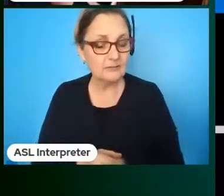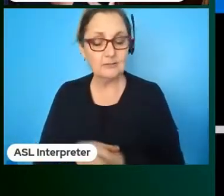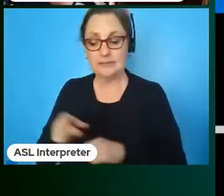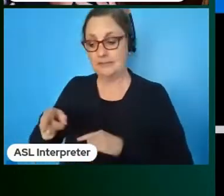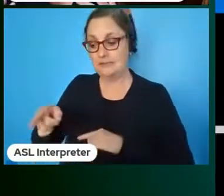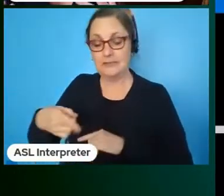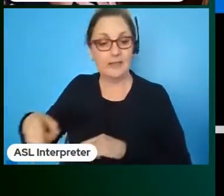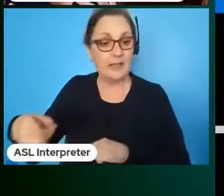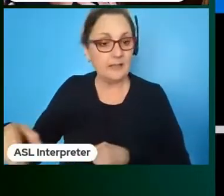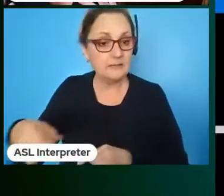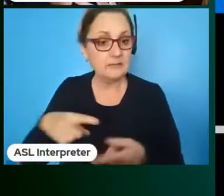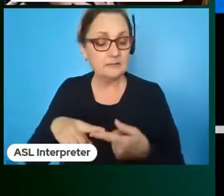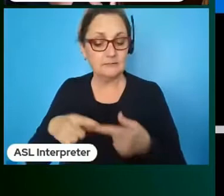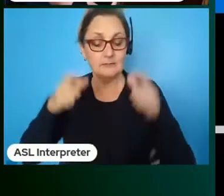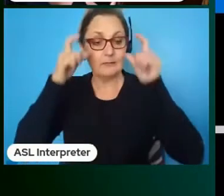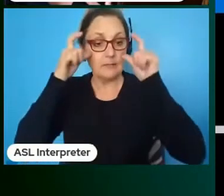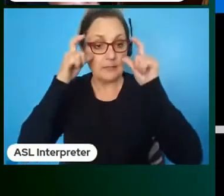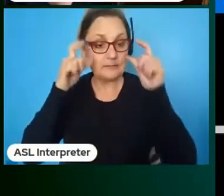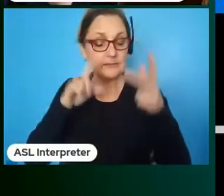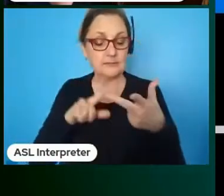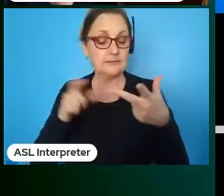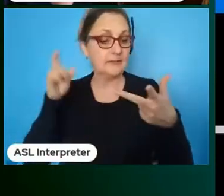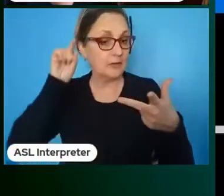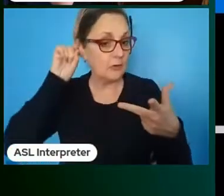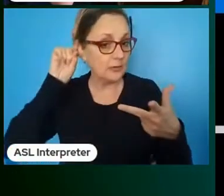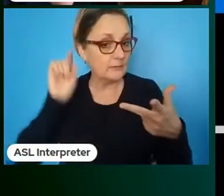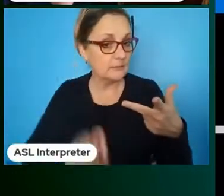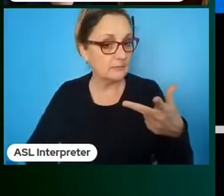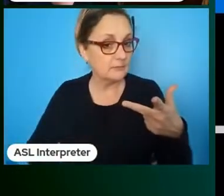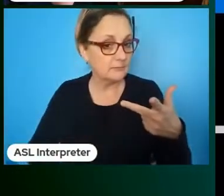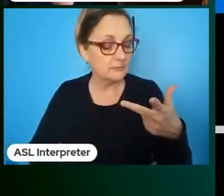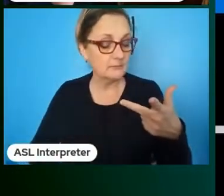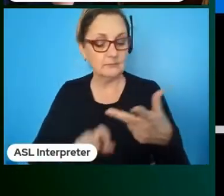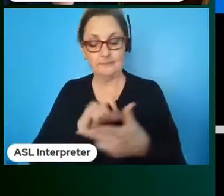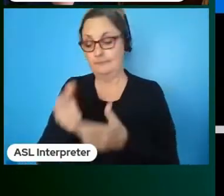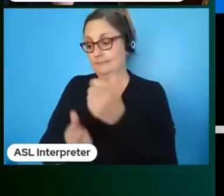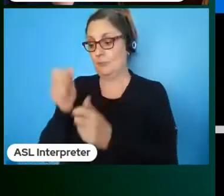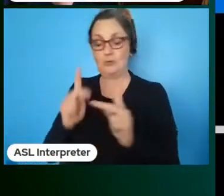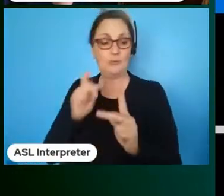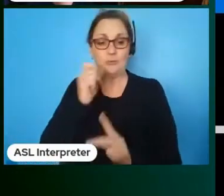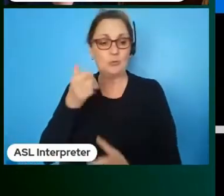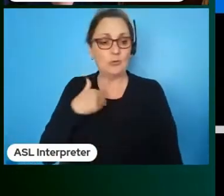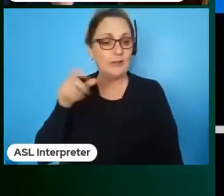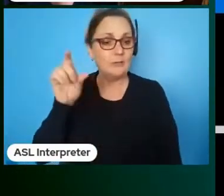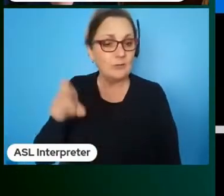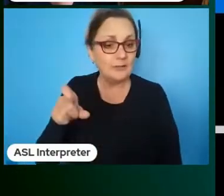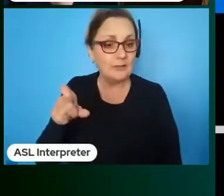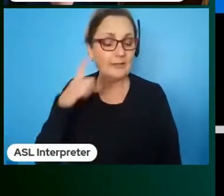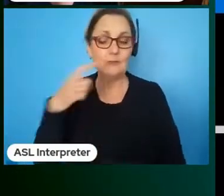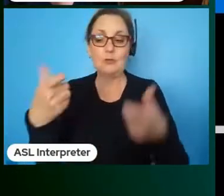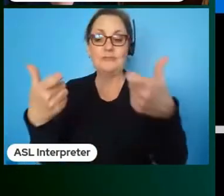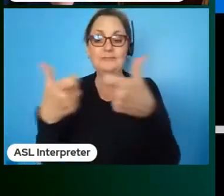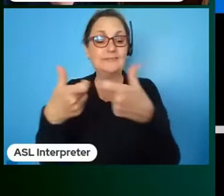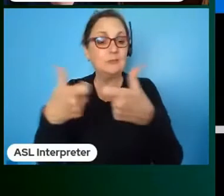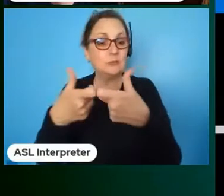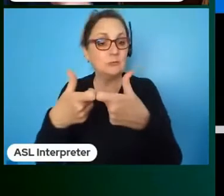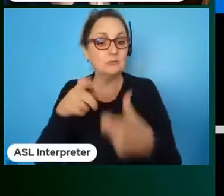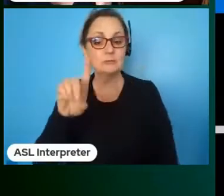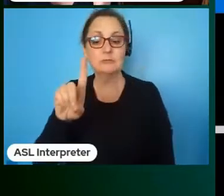glasses hearing aids i would also say that most people don't have what they need when it comes to digital accessibility